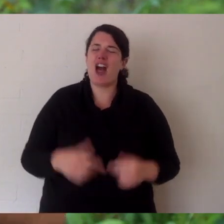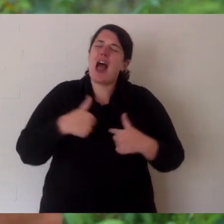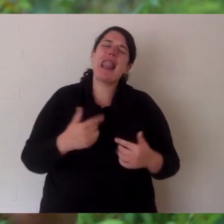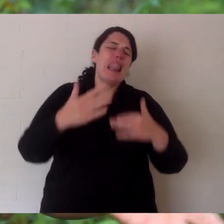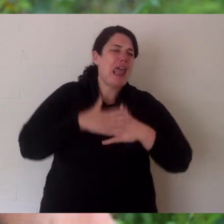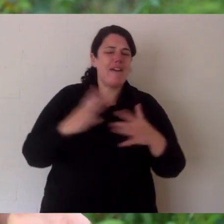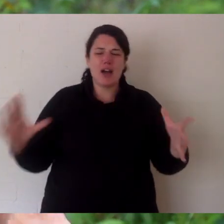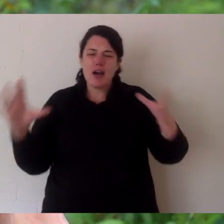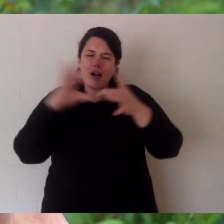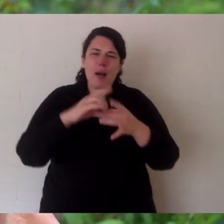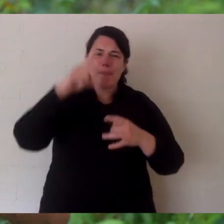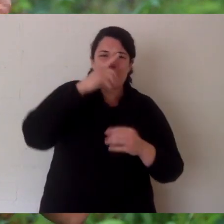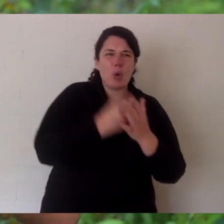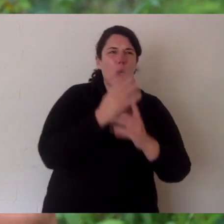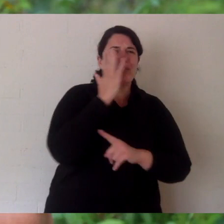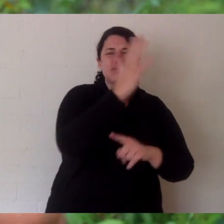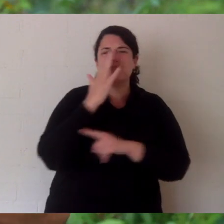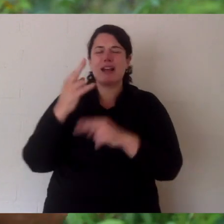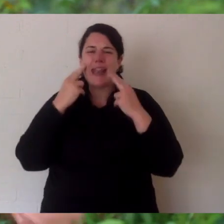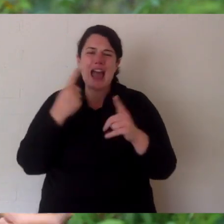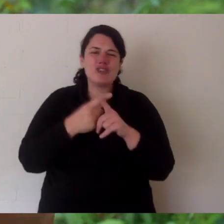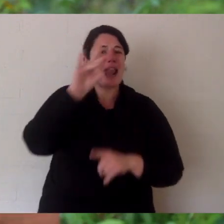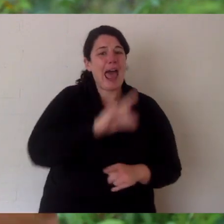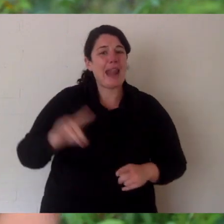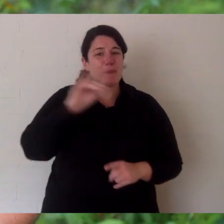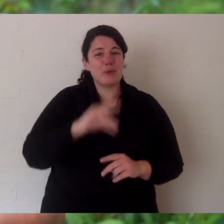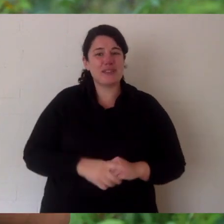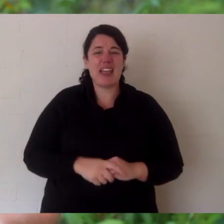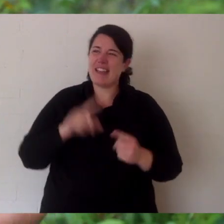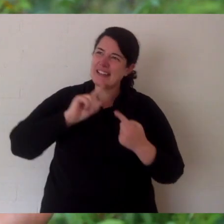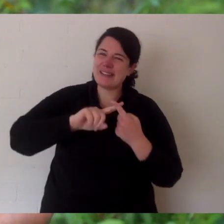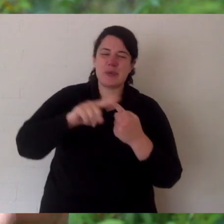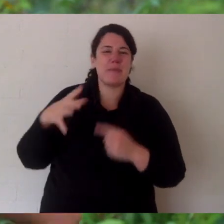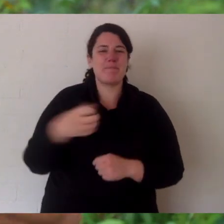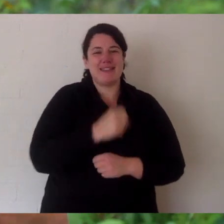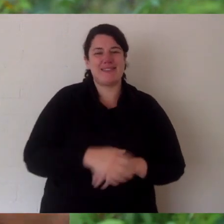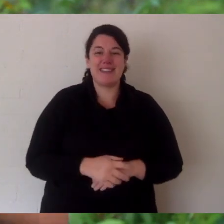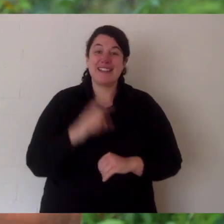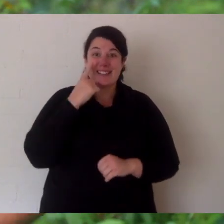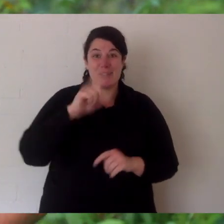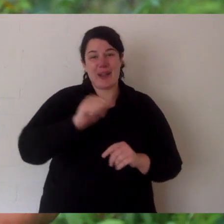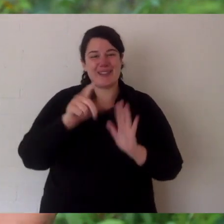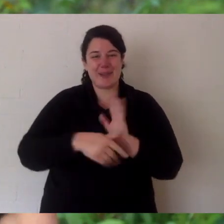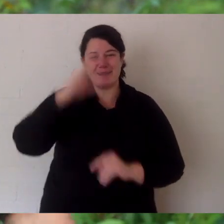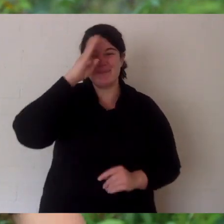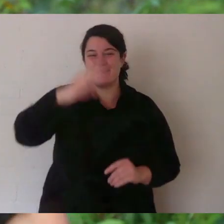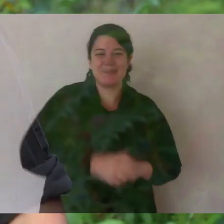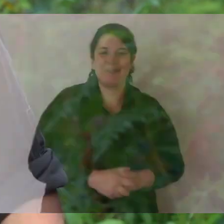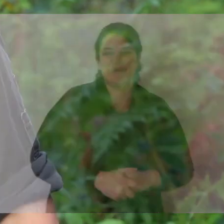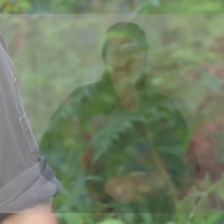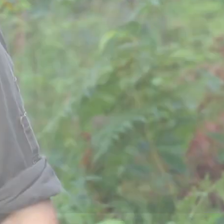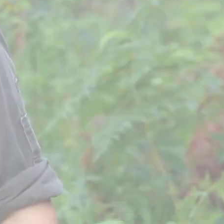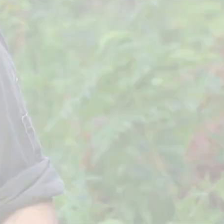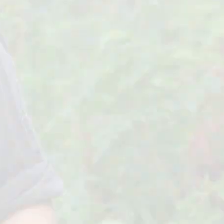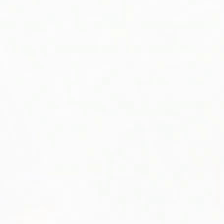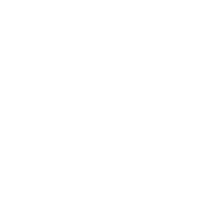just put it into the comments but this is what I do connecting people with nature and that can't stop I'll see you next time